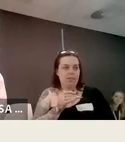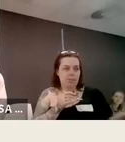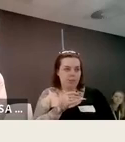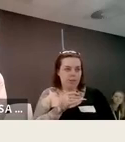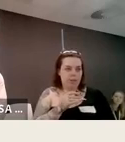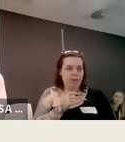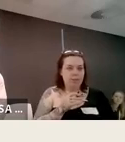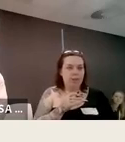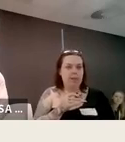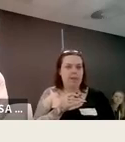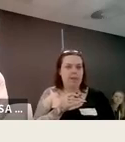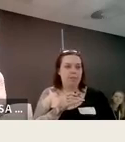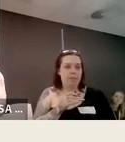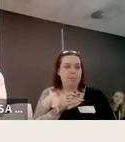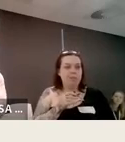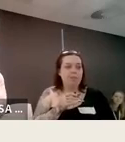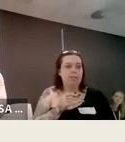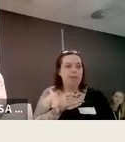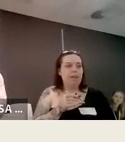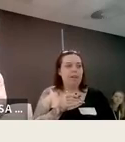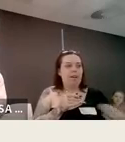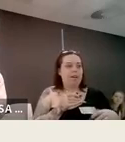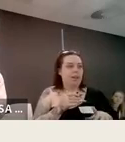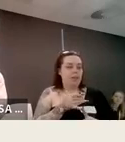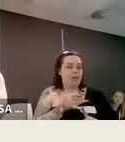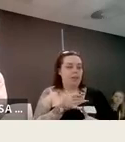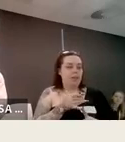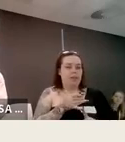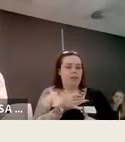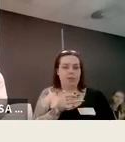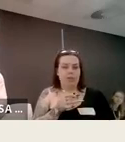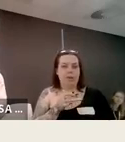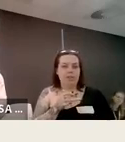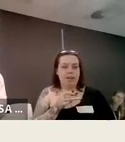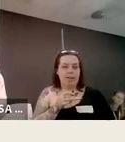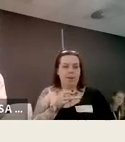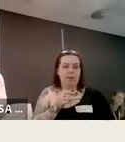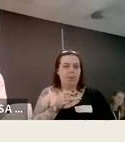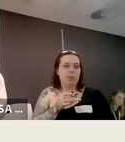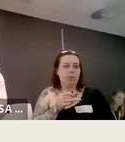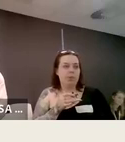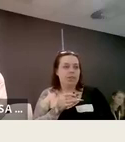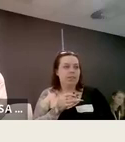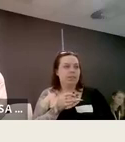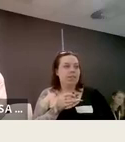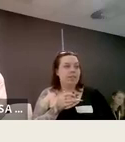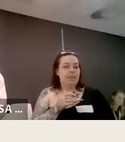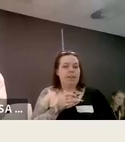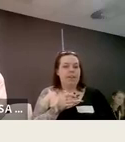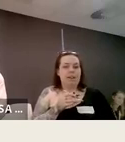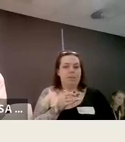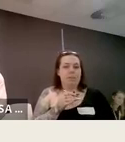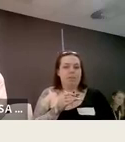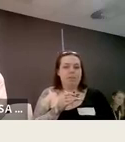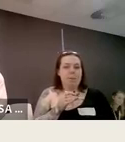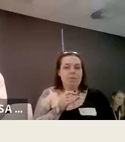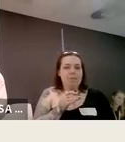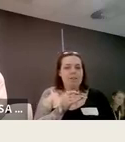so we have self-review cycles we have student panels including one student unions we have academic boards or senates